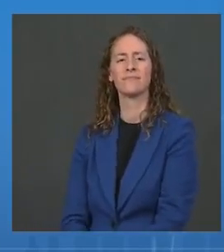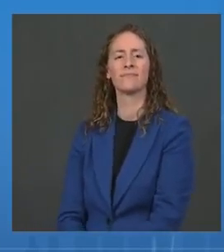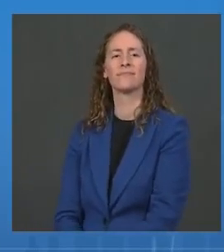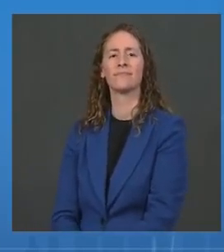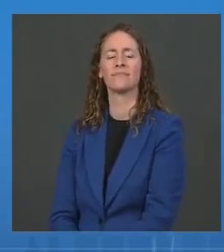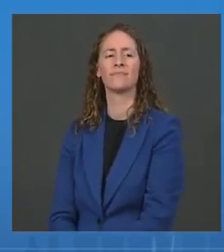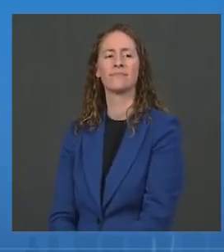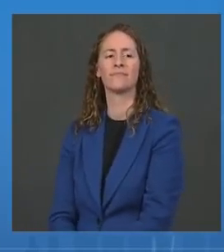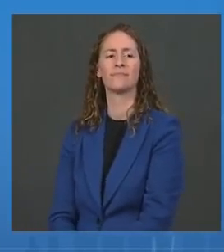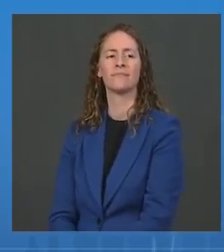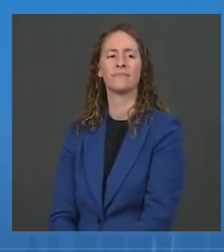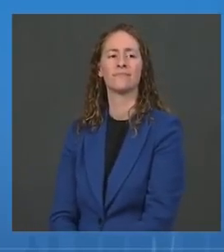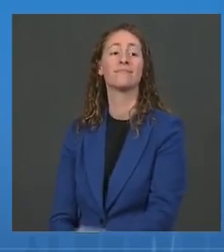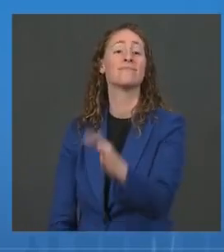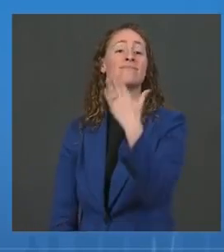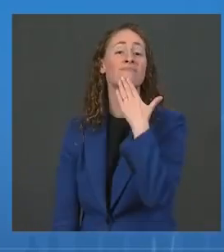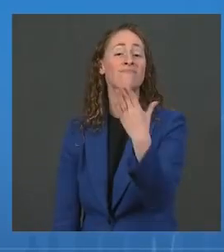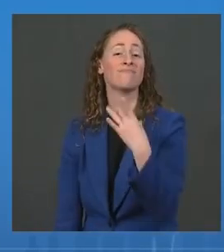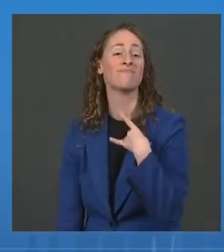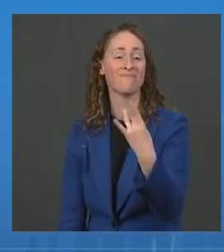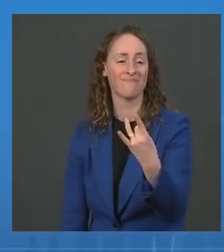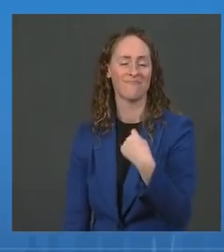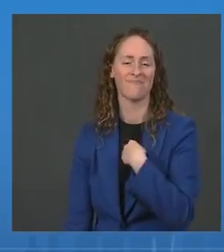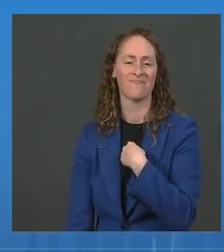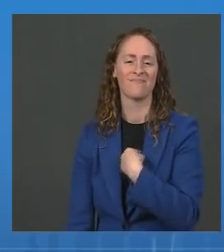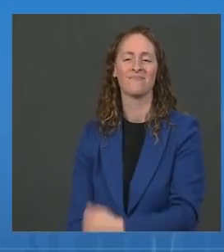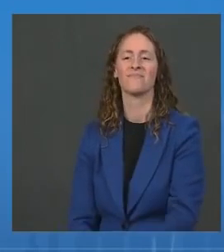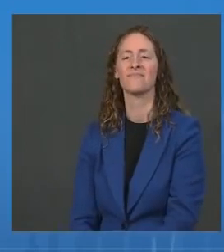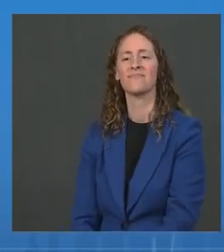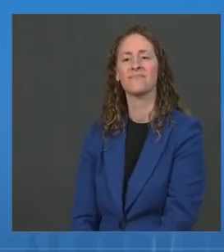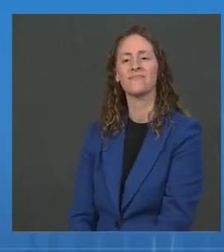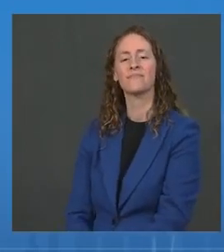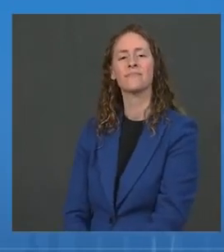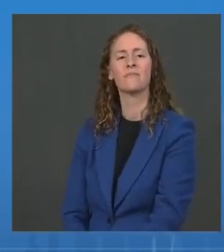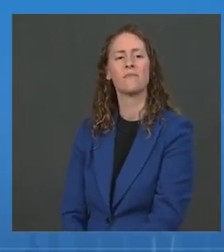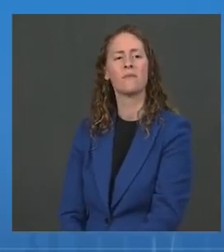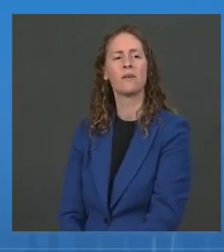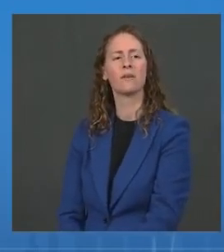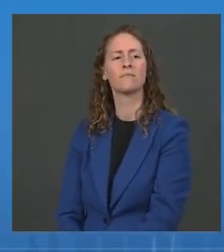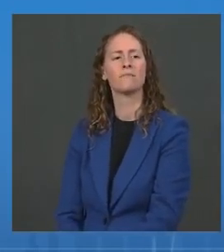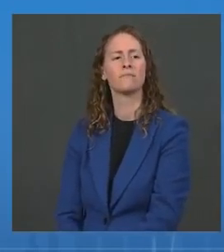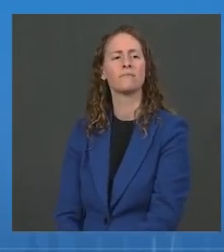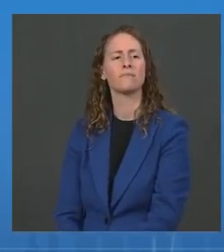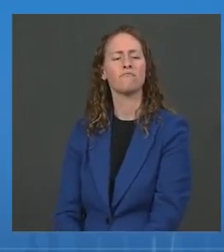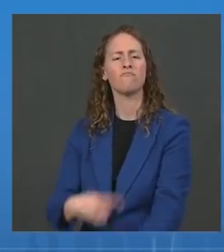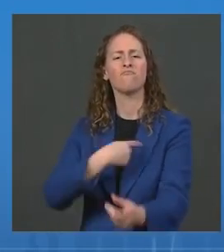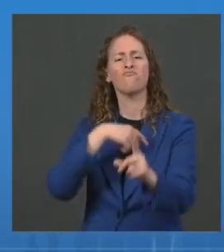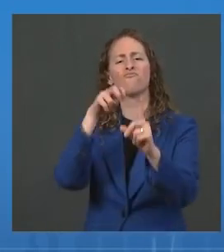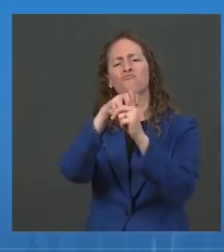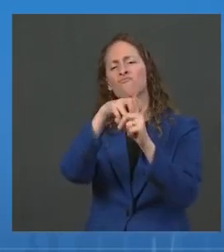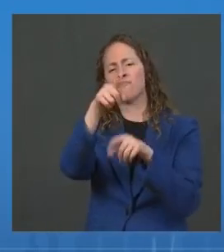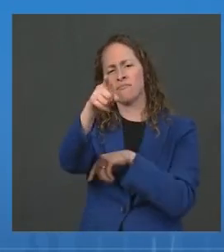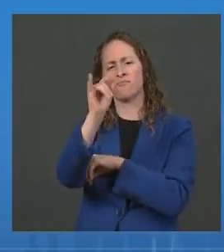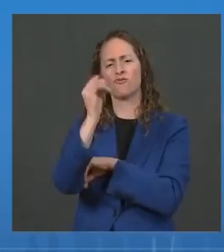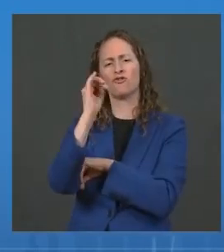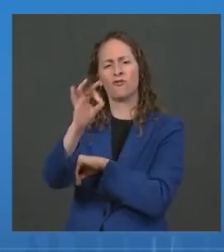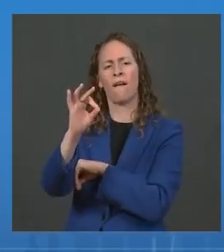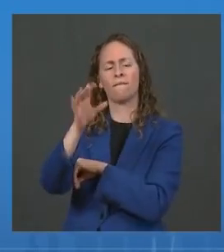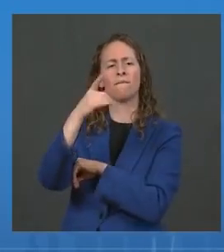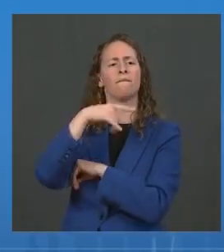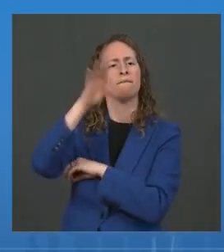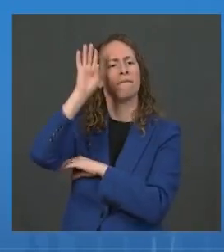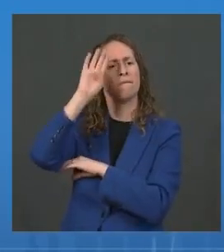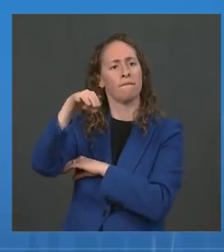Hey, guys. Thank you for taking my question. For Jeff, you know, as much of the COVID response has been in states'